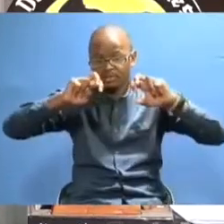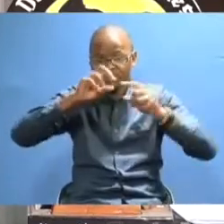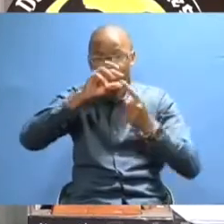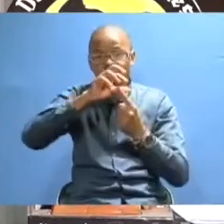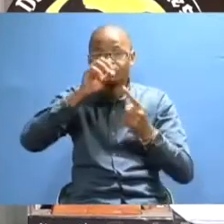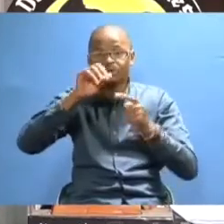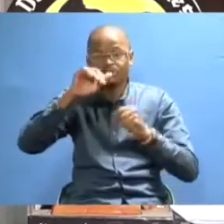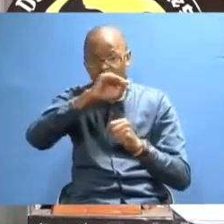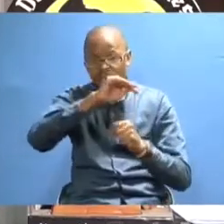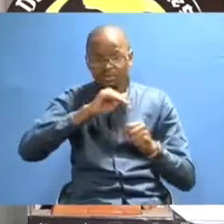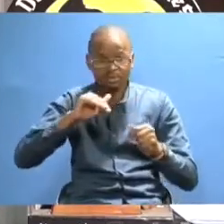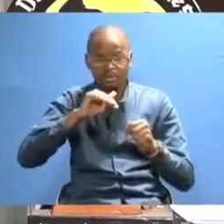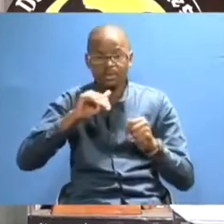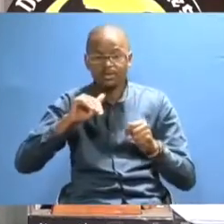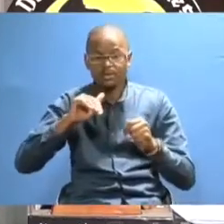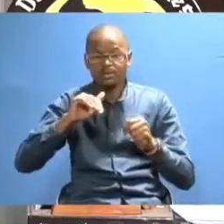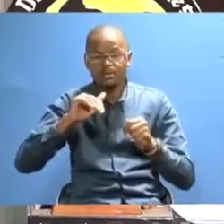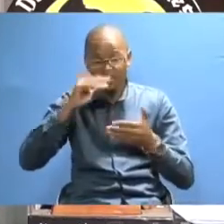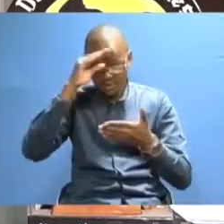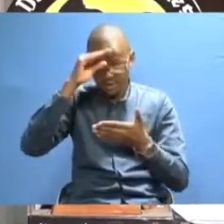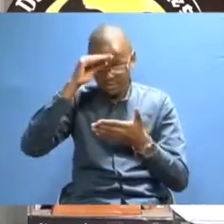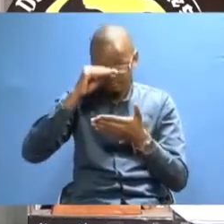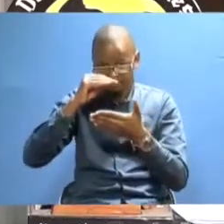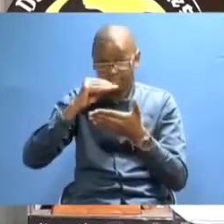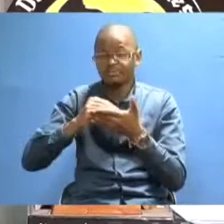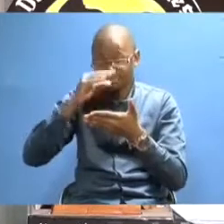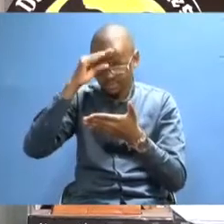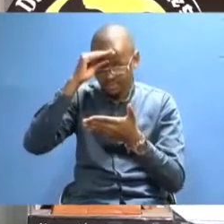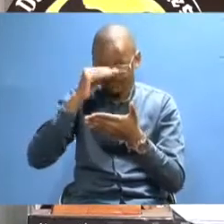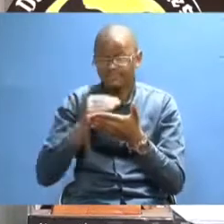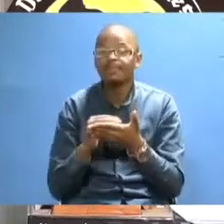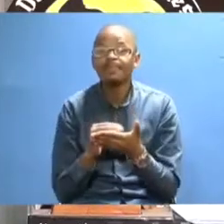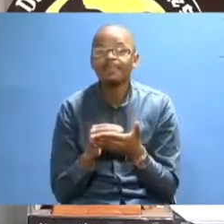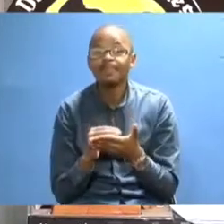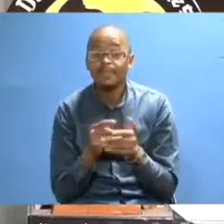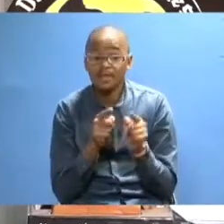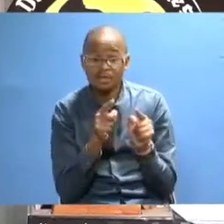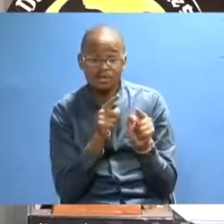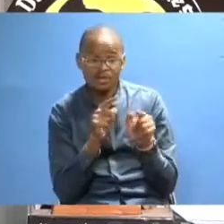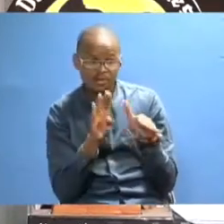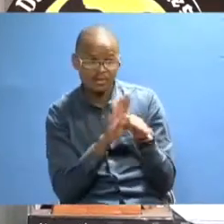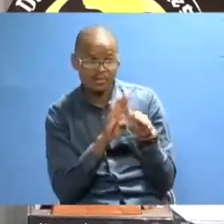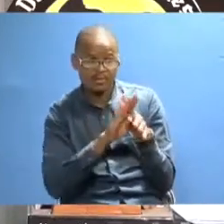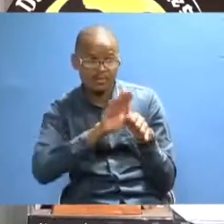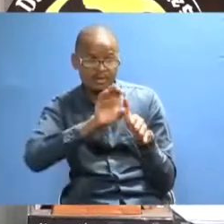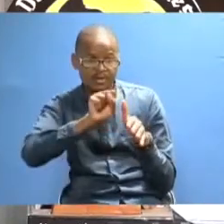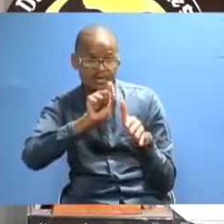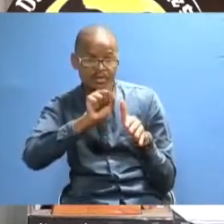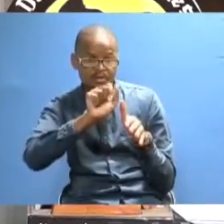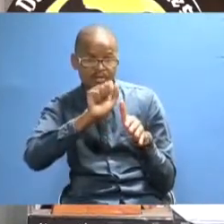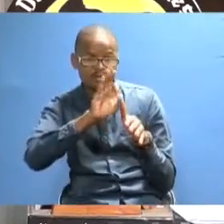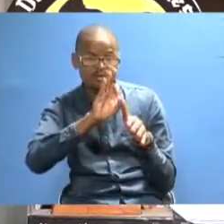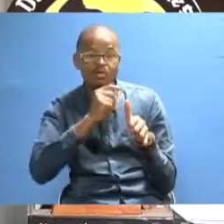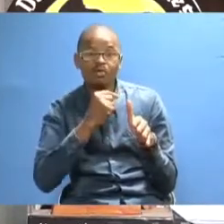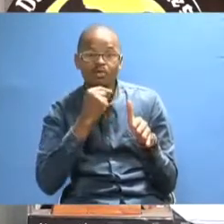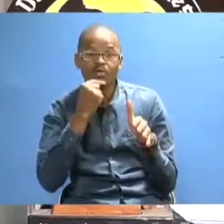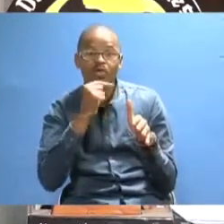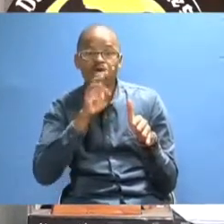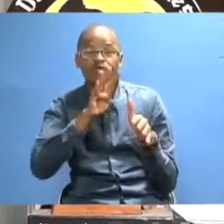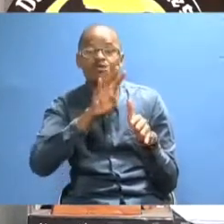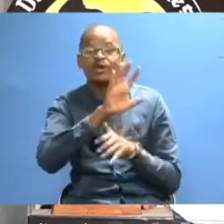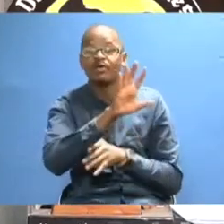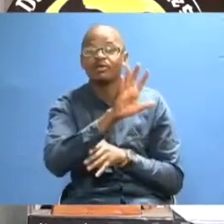in specialized areas in environmental studies. Among these members of staff who are